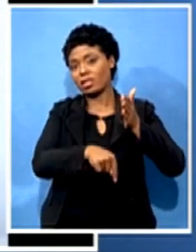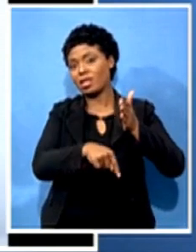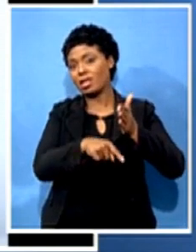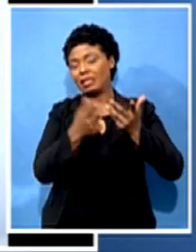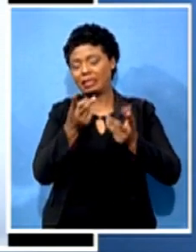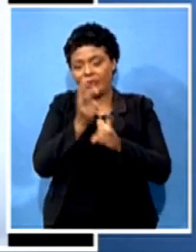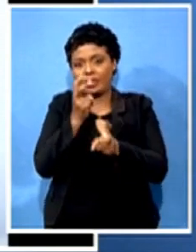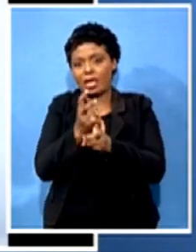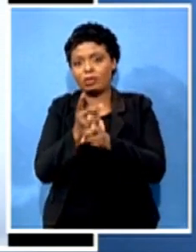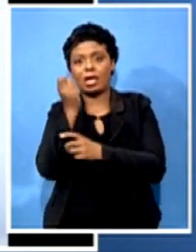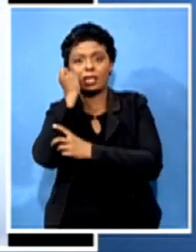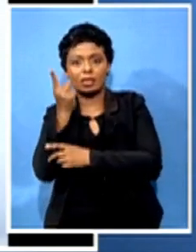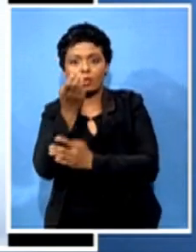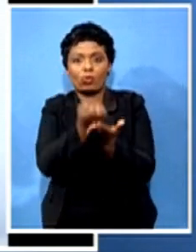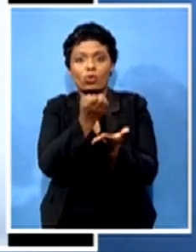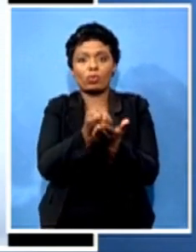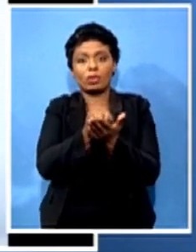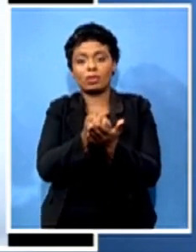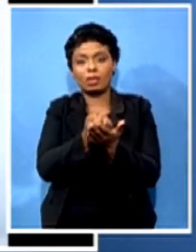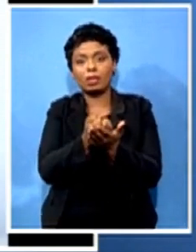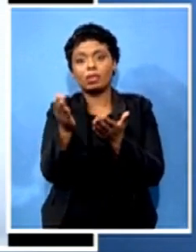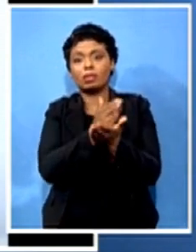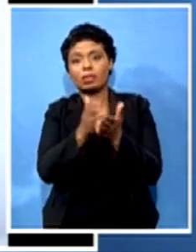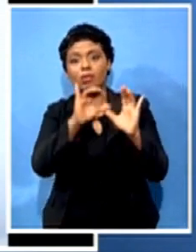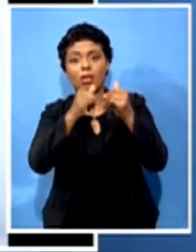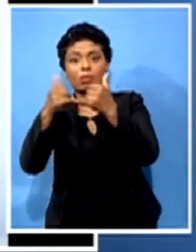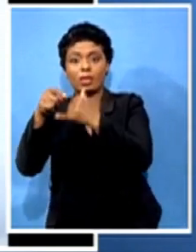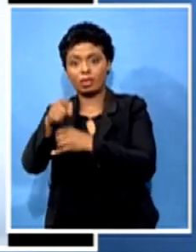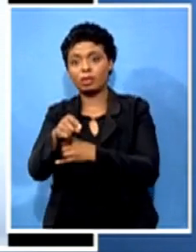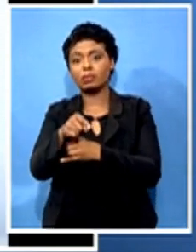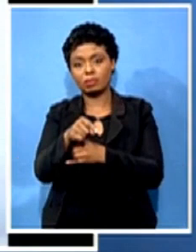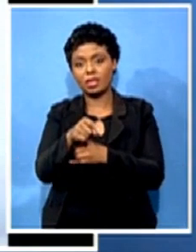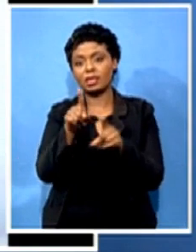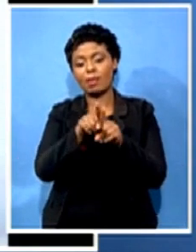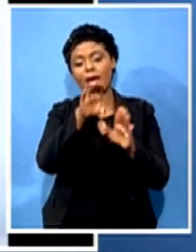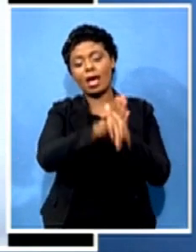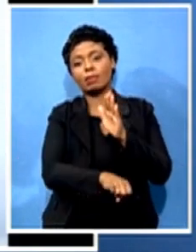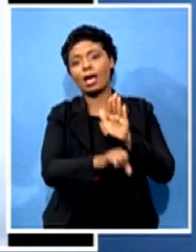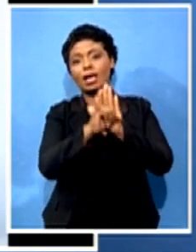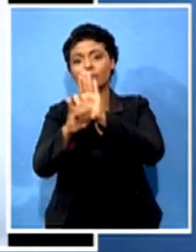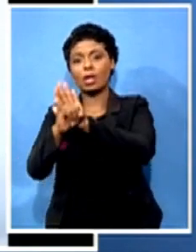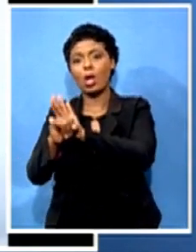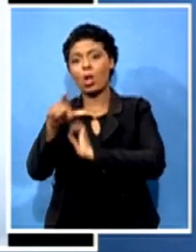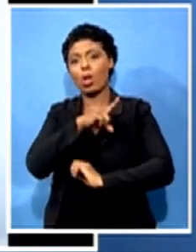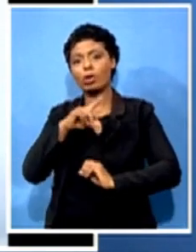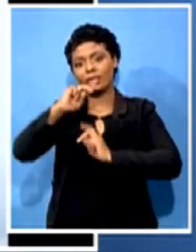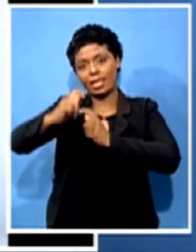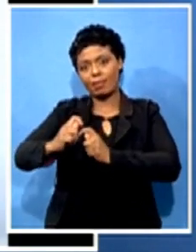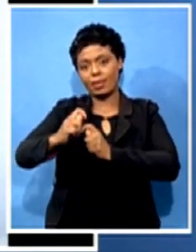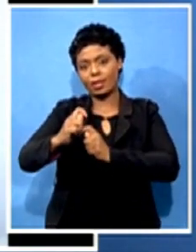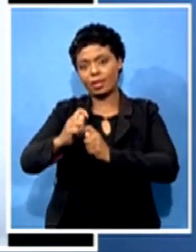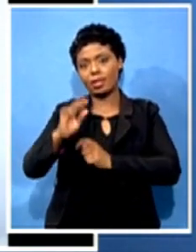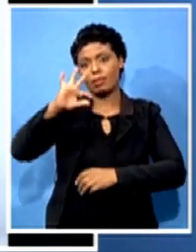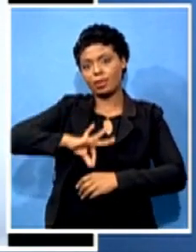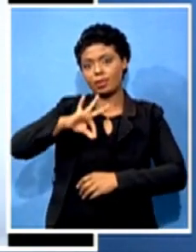sectors and identify sectors where there are long-term benefits that outweigh the schools. There are definitely potential